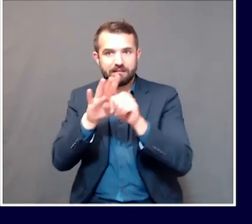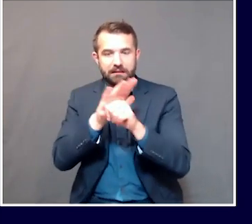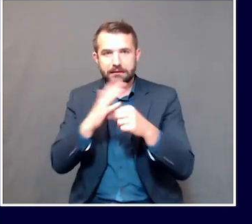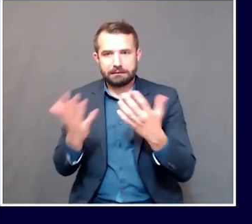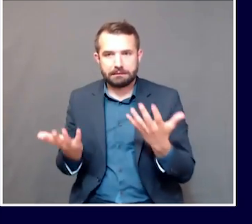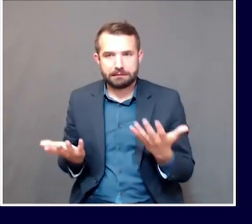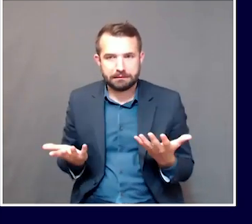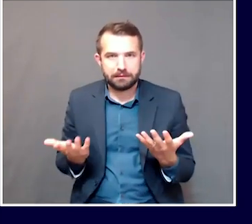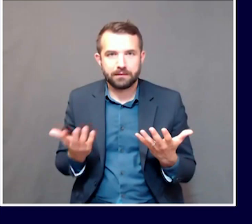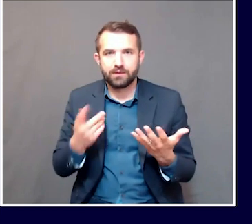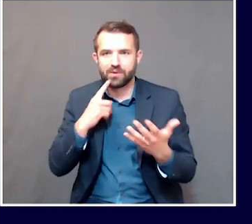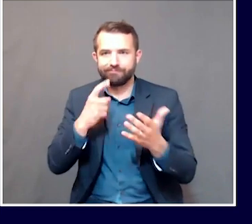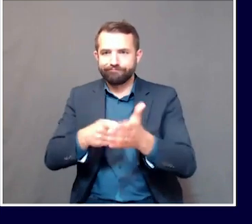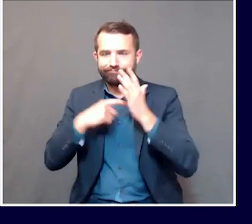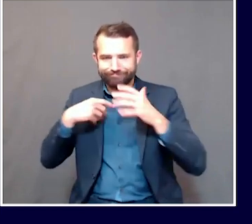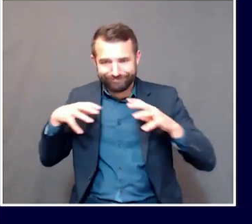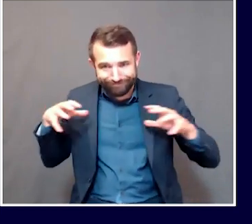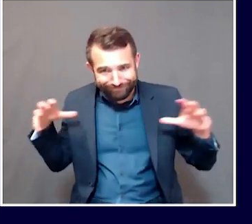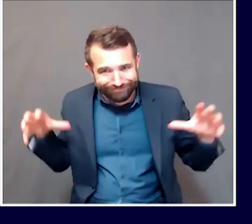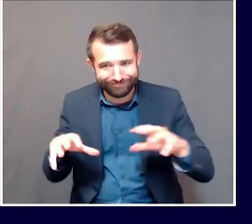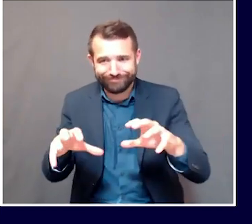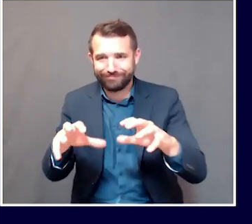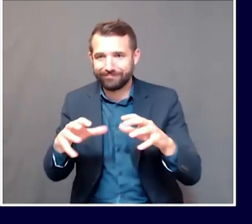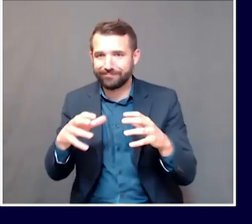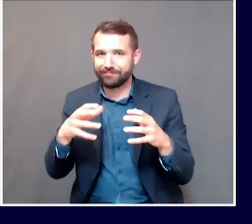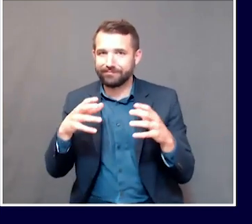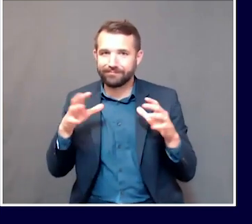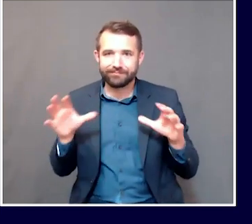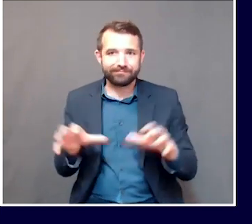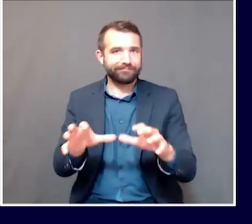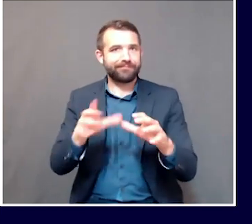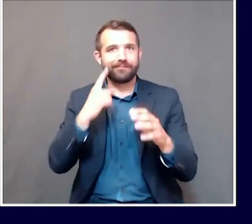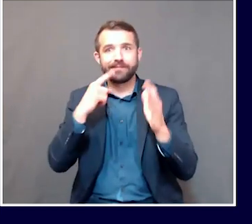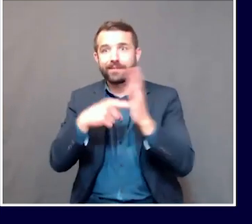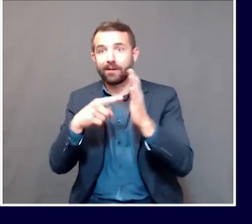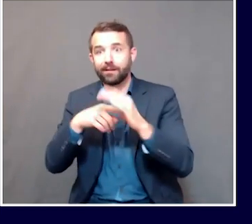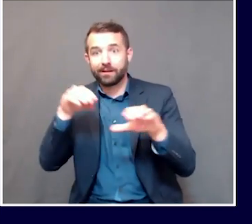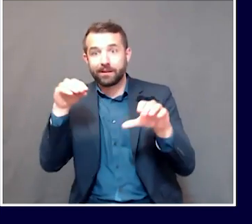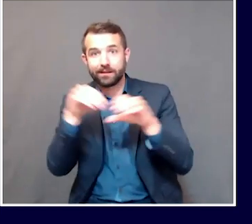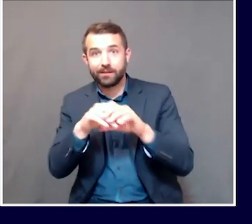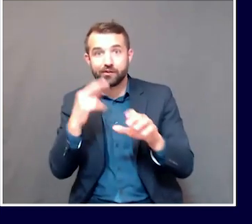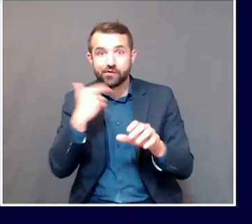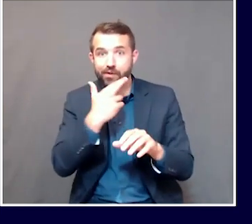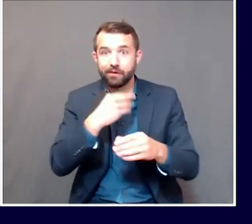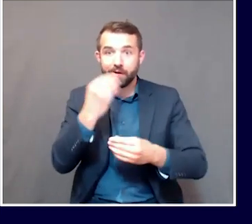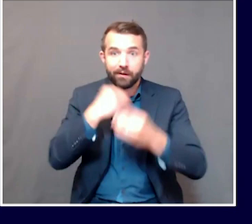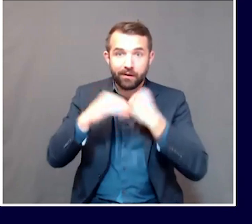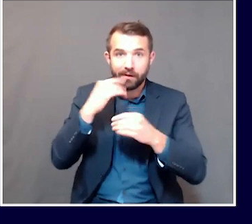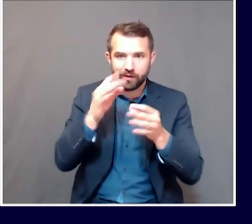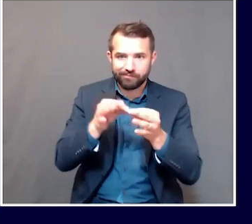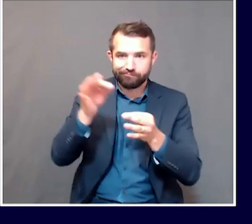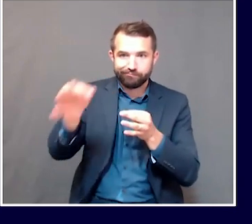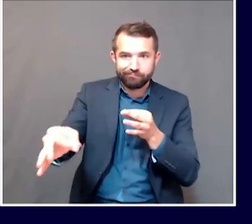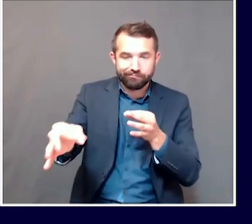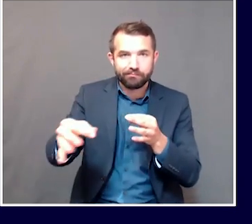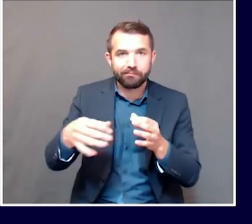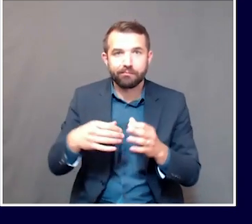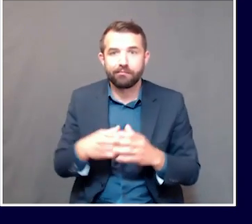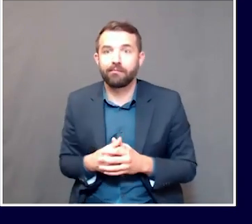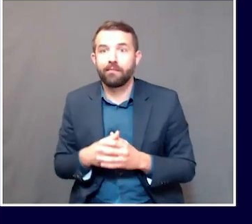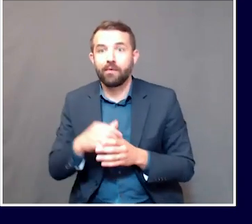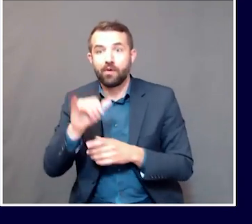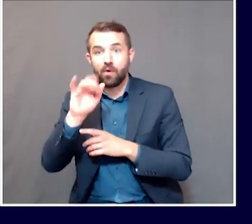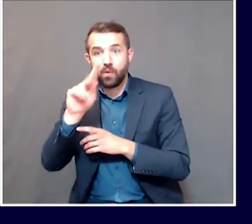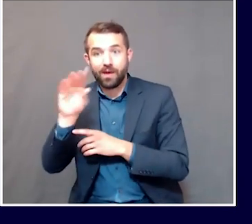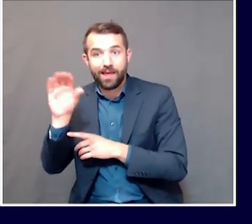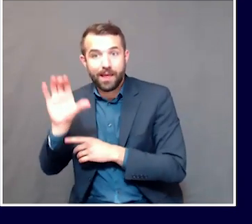action action and postponing the opening of indoor dining in that county. York and Cumberland continue to change. We're looking